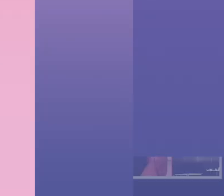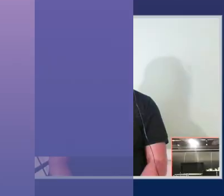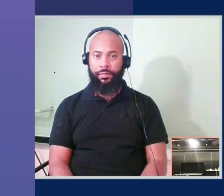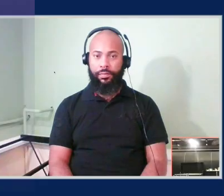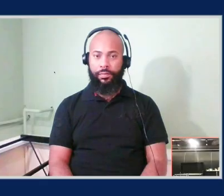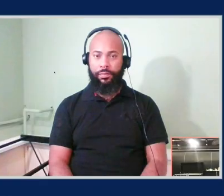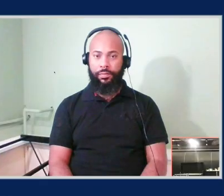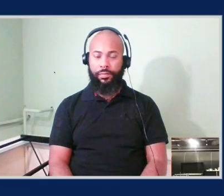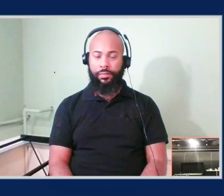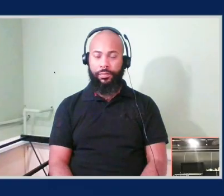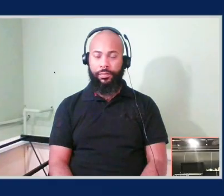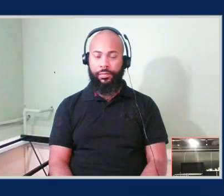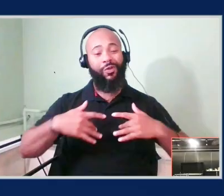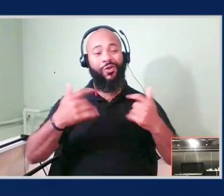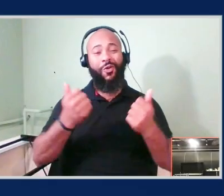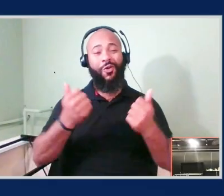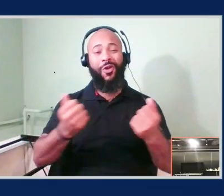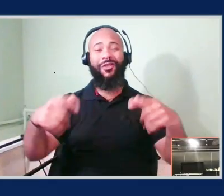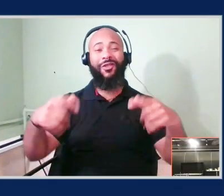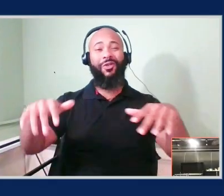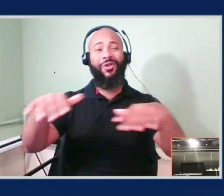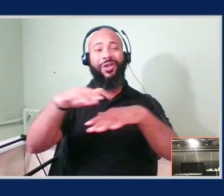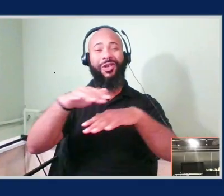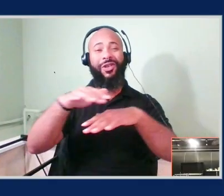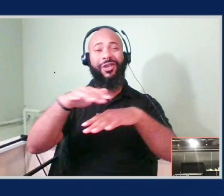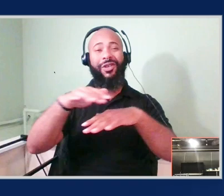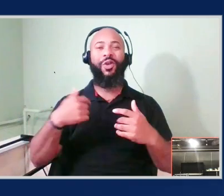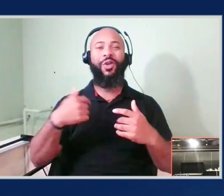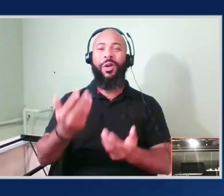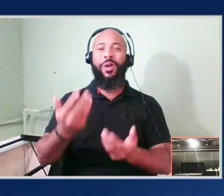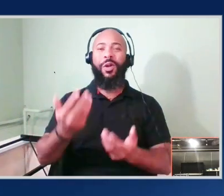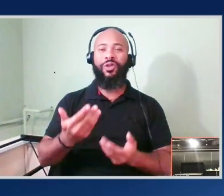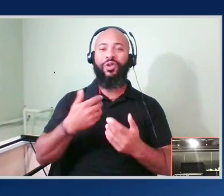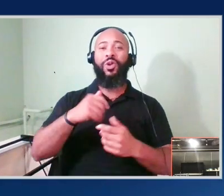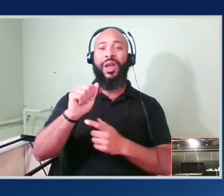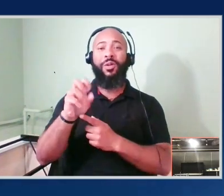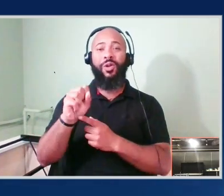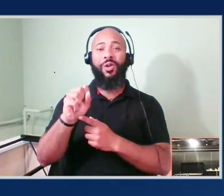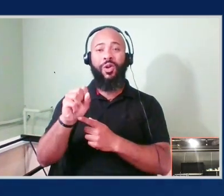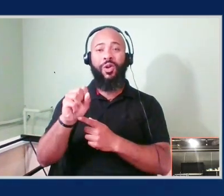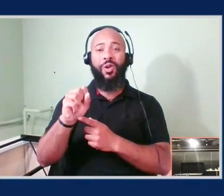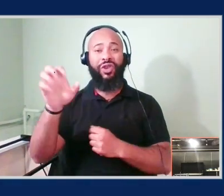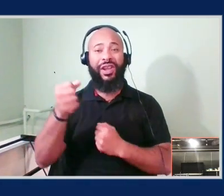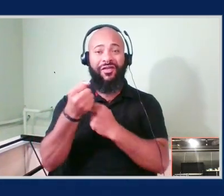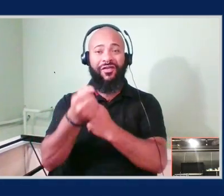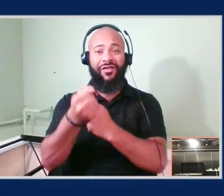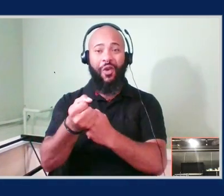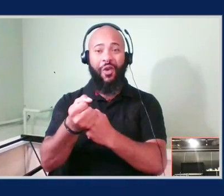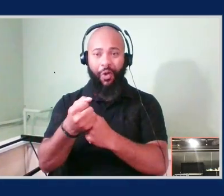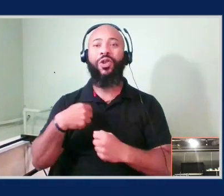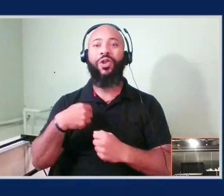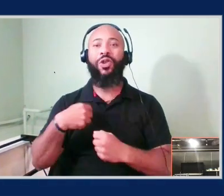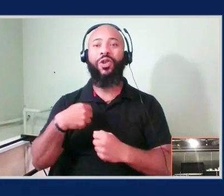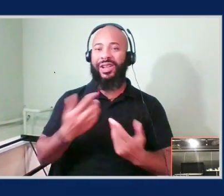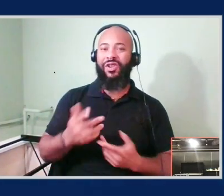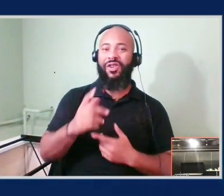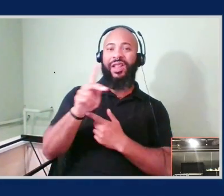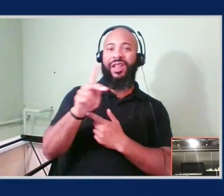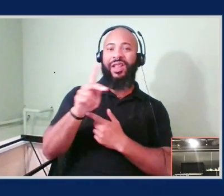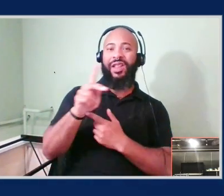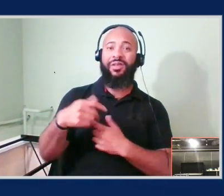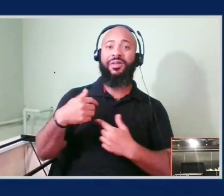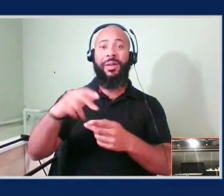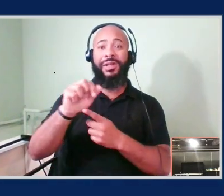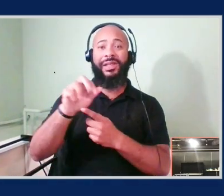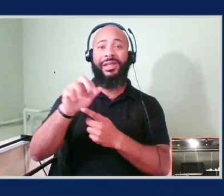What's going on everyone? Welcome back to AWS Reinforced Live here in Philadelphia, Pennsylvania. My name is Aaron Hunter. I am a developer advocate on the AWS